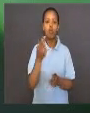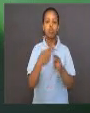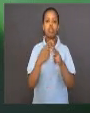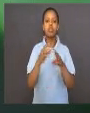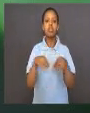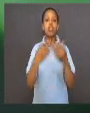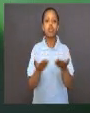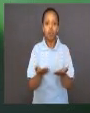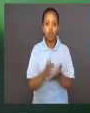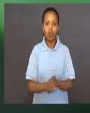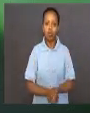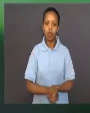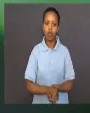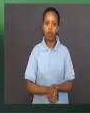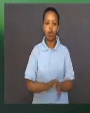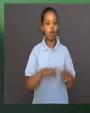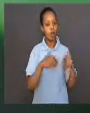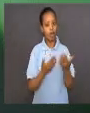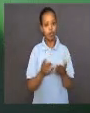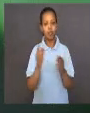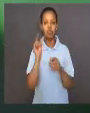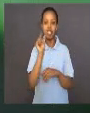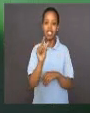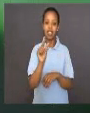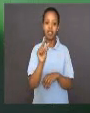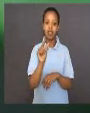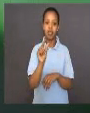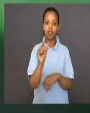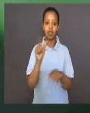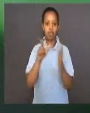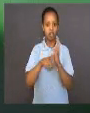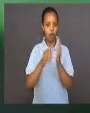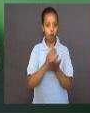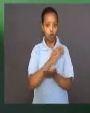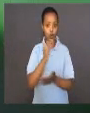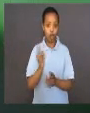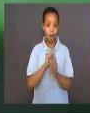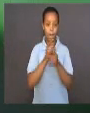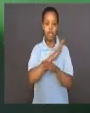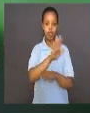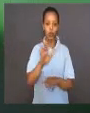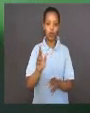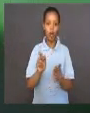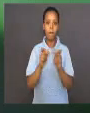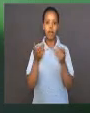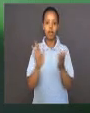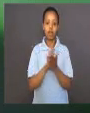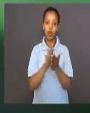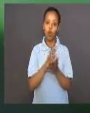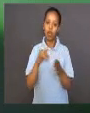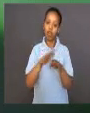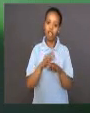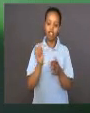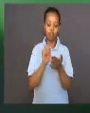cells? Please, take a moment to write your answer on a piece of notebook